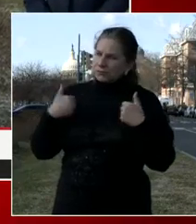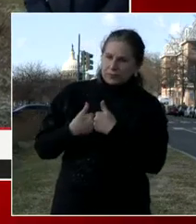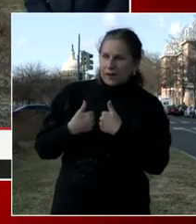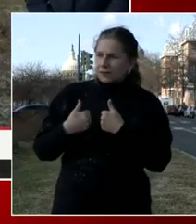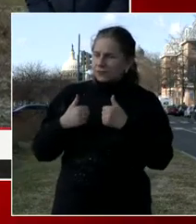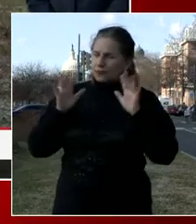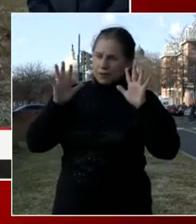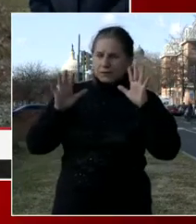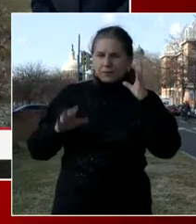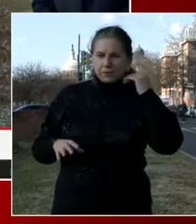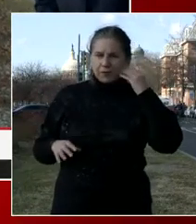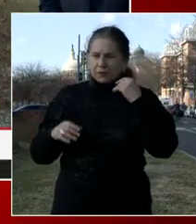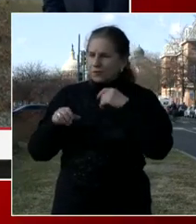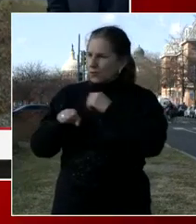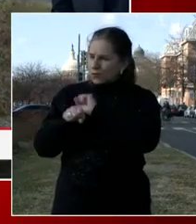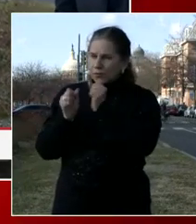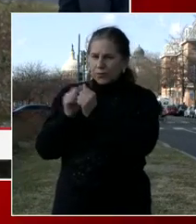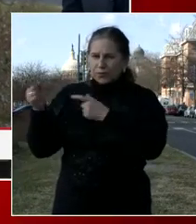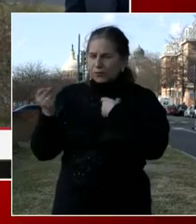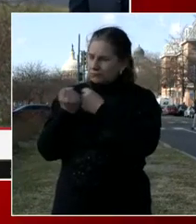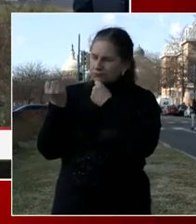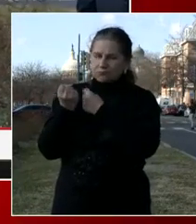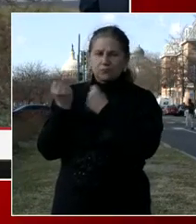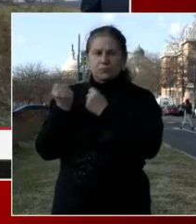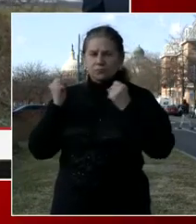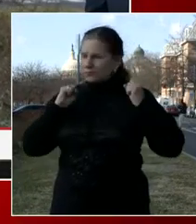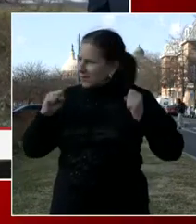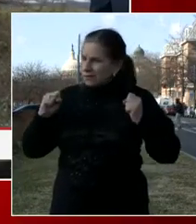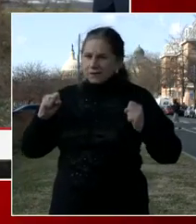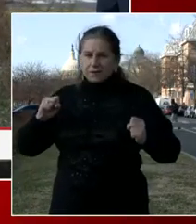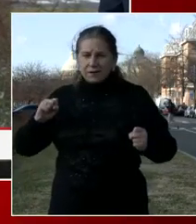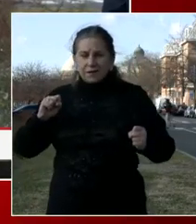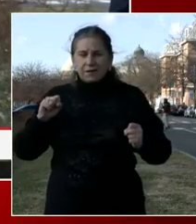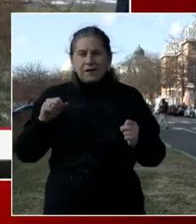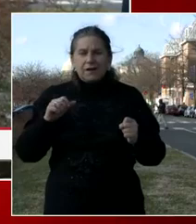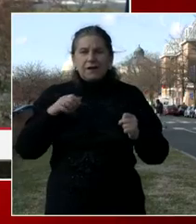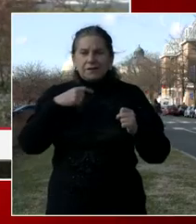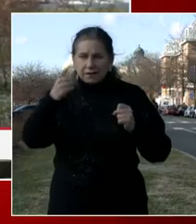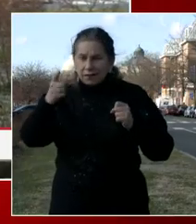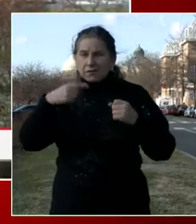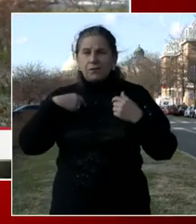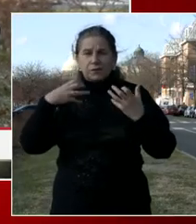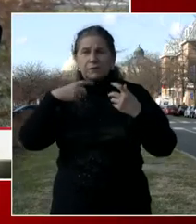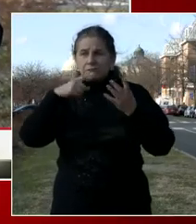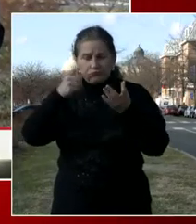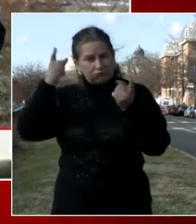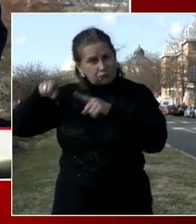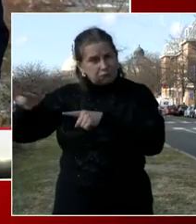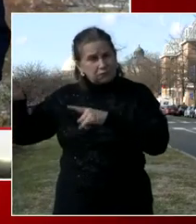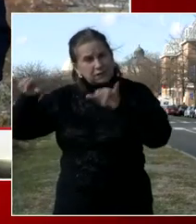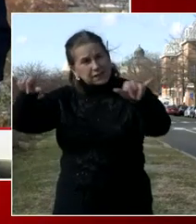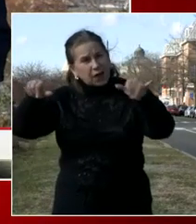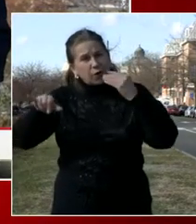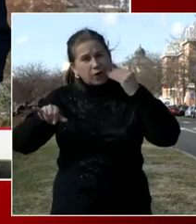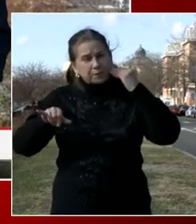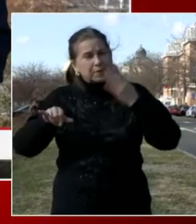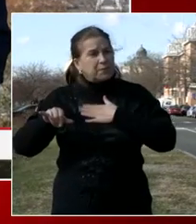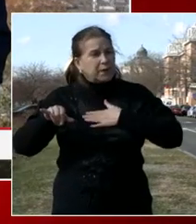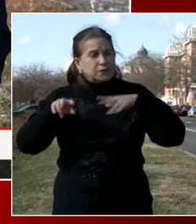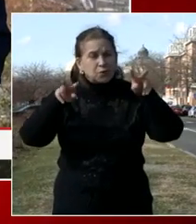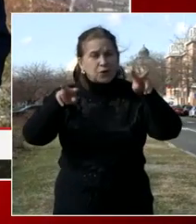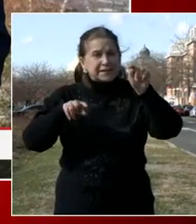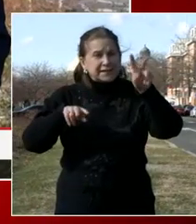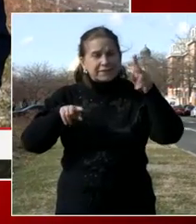sentiment of during this week to stay home, watch the inauguration virtually. I know that we can get through this time together.